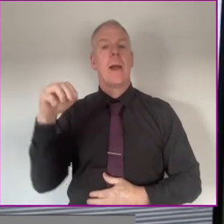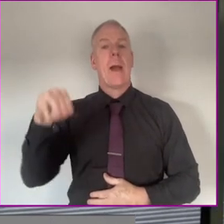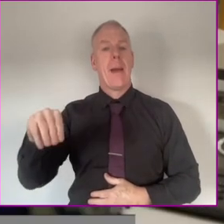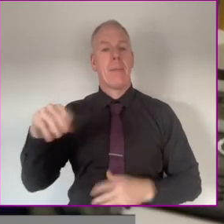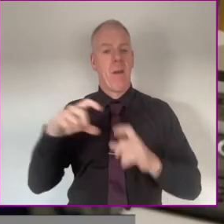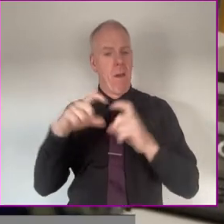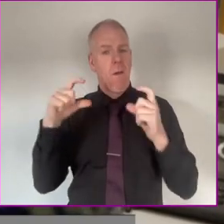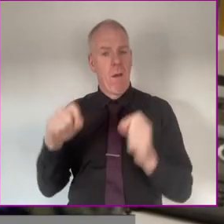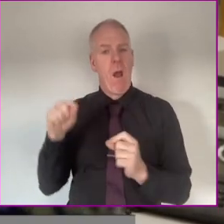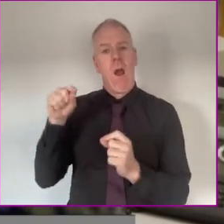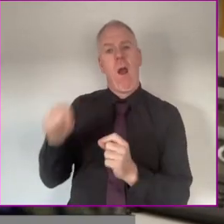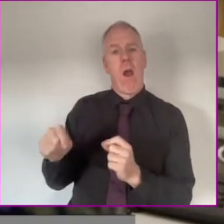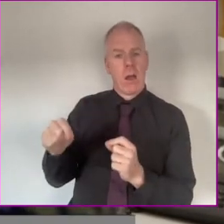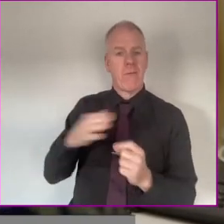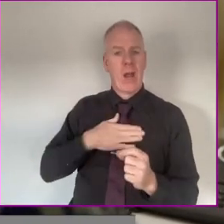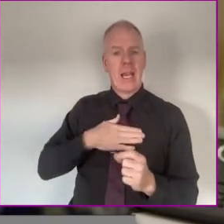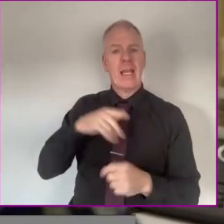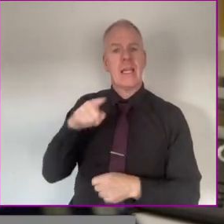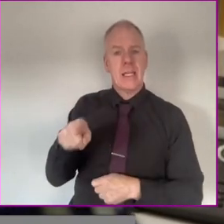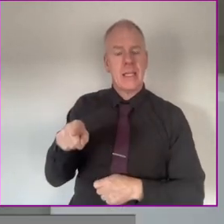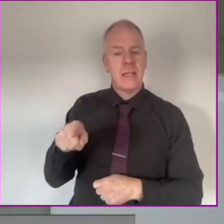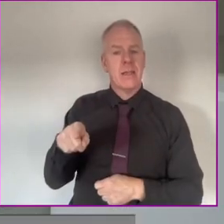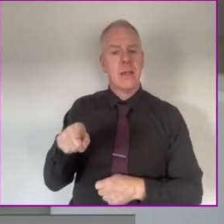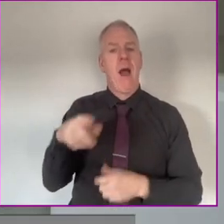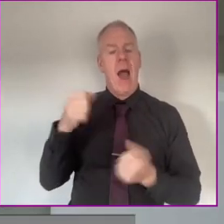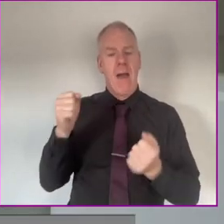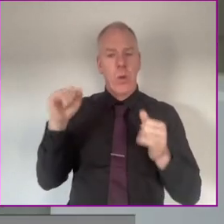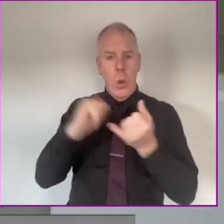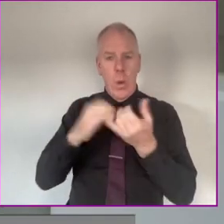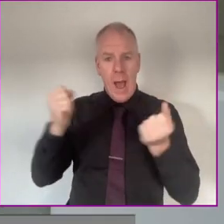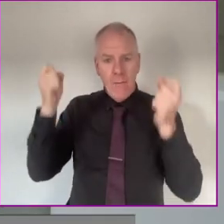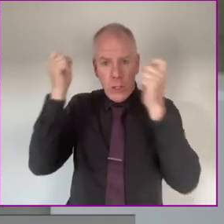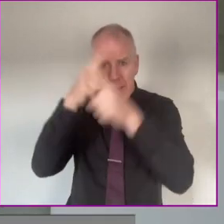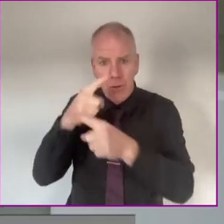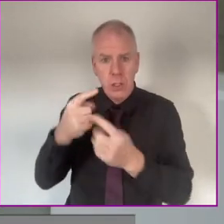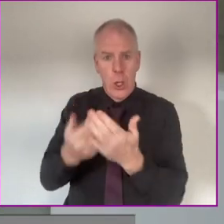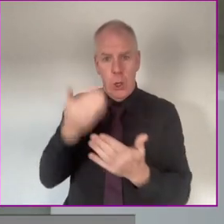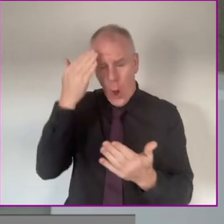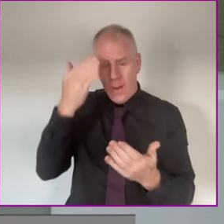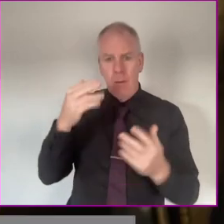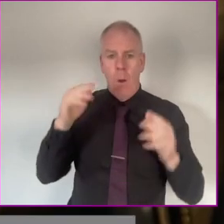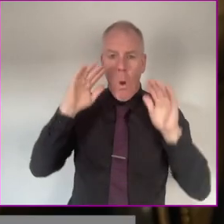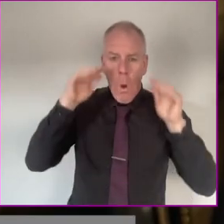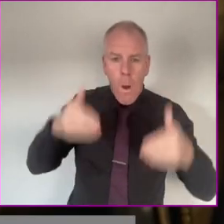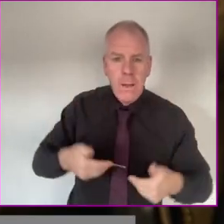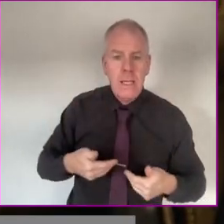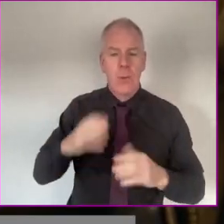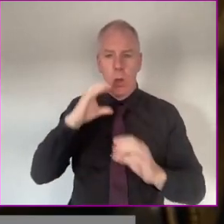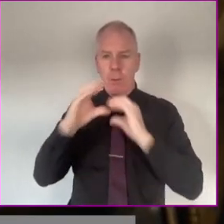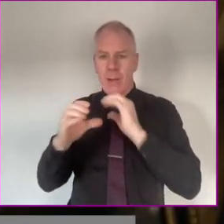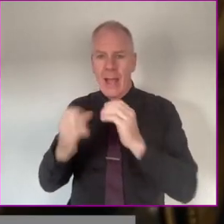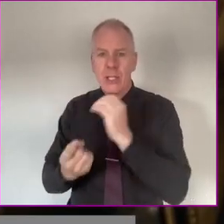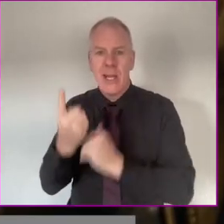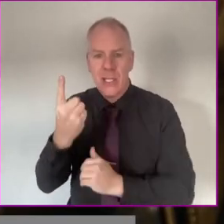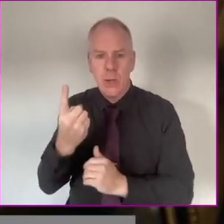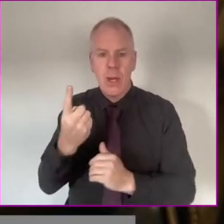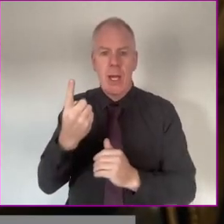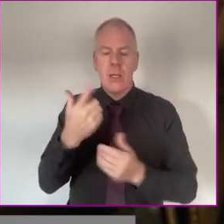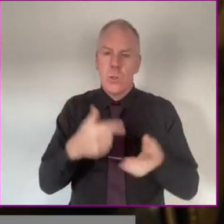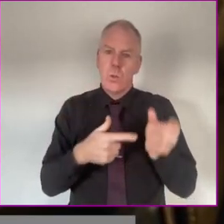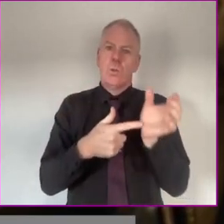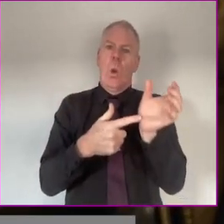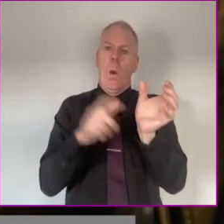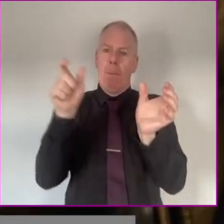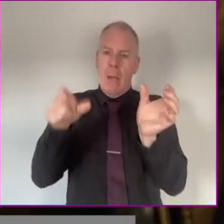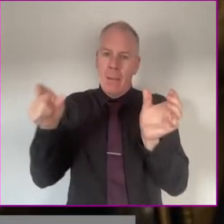friendly across the organisation. The Jam Card allows people with a learning difficulty, autism, or communication barrier to tell others